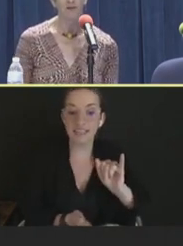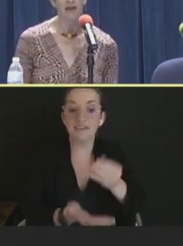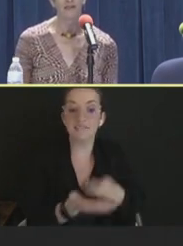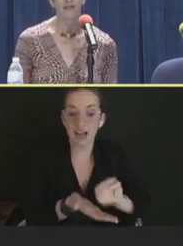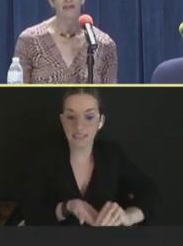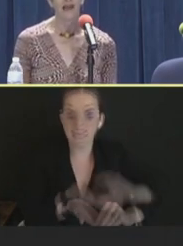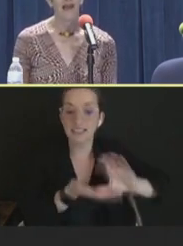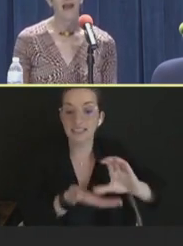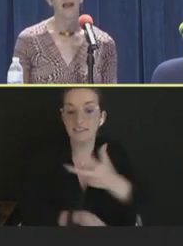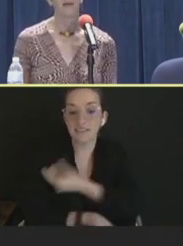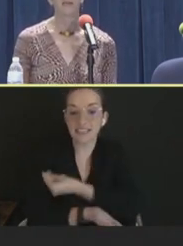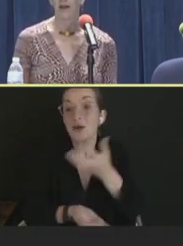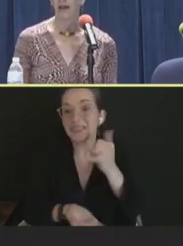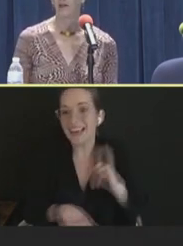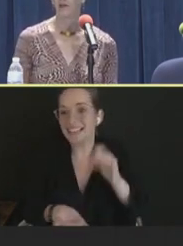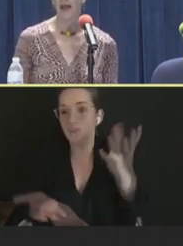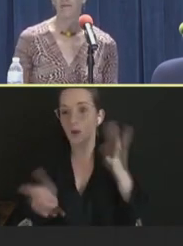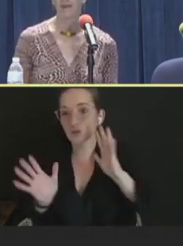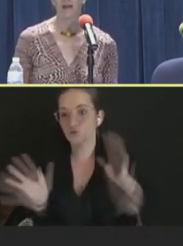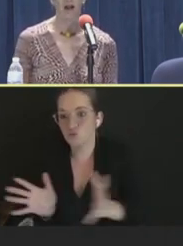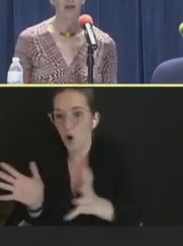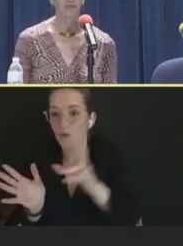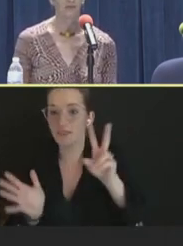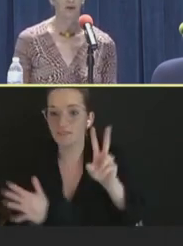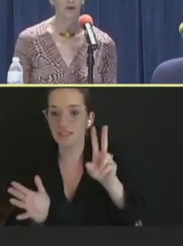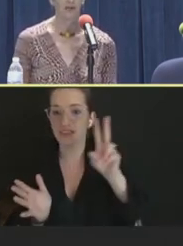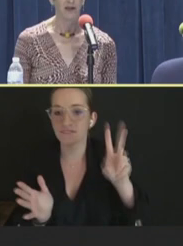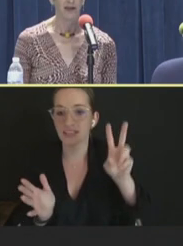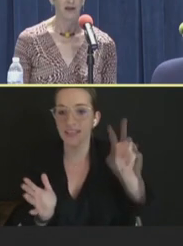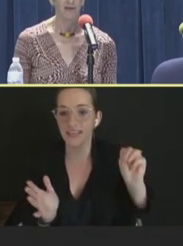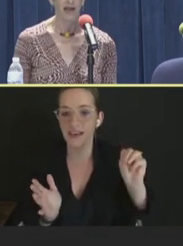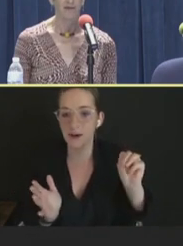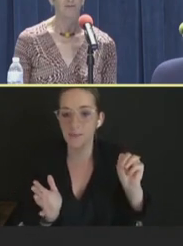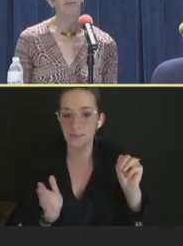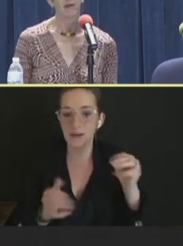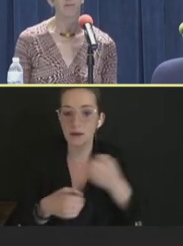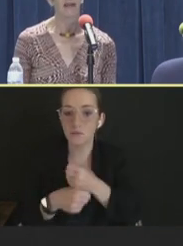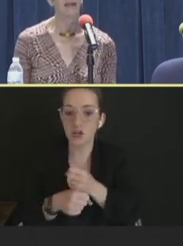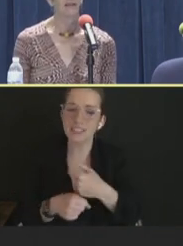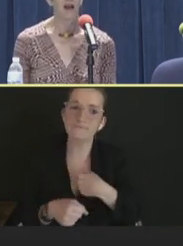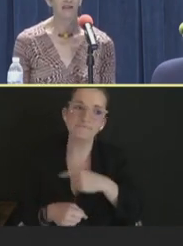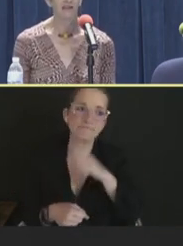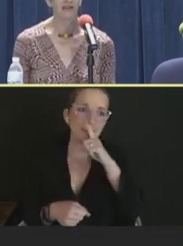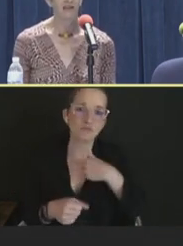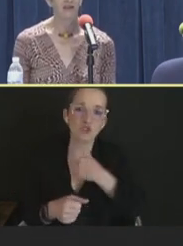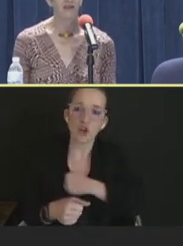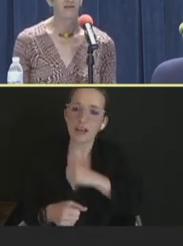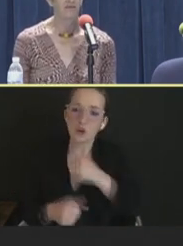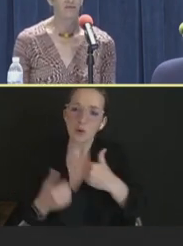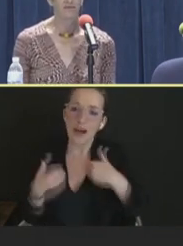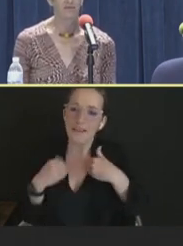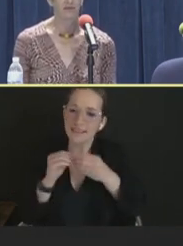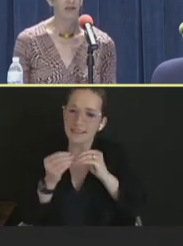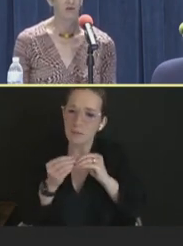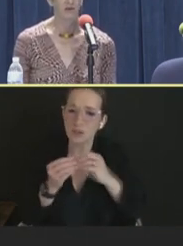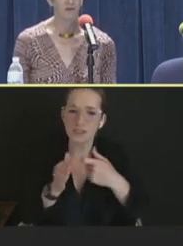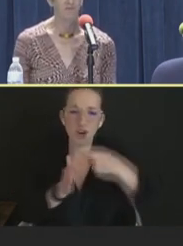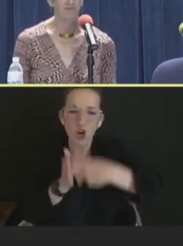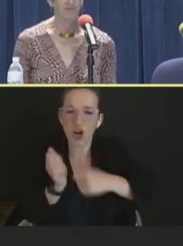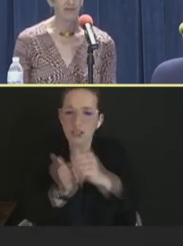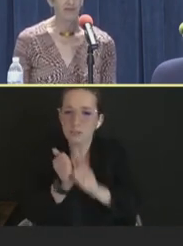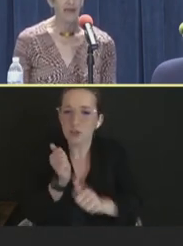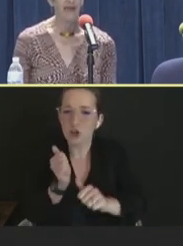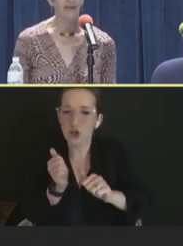VVM production. And I'm sorry, I don't have the cost per unit on that, but it's not, but it's huge.